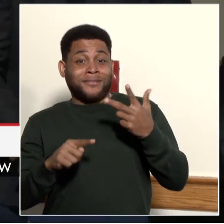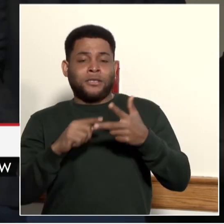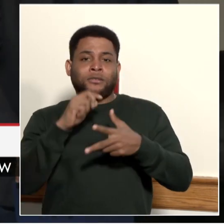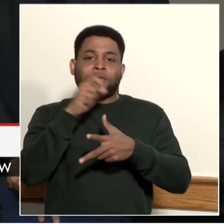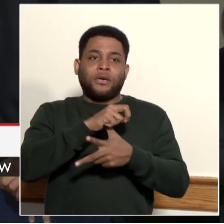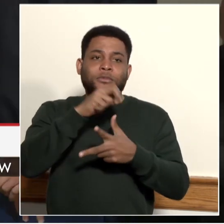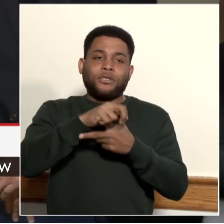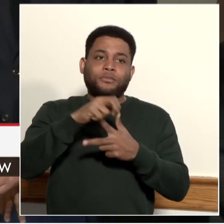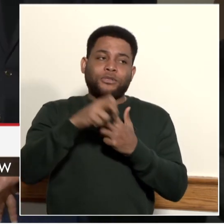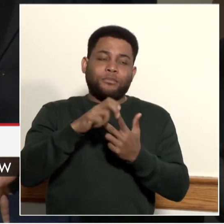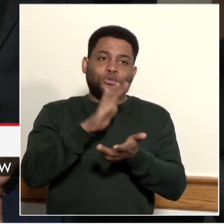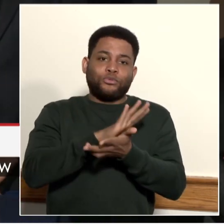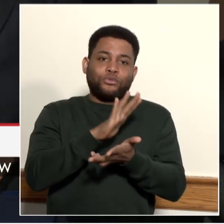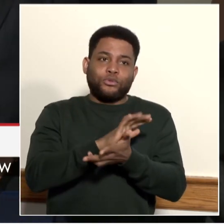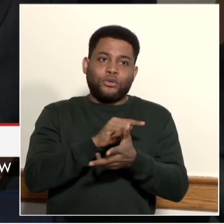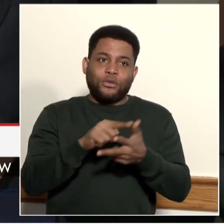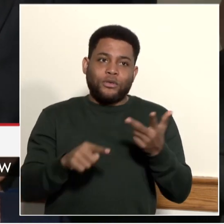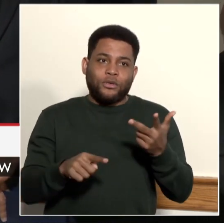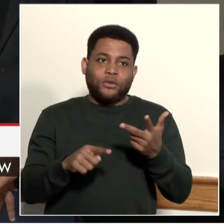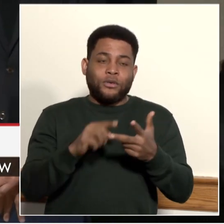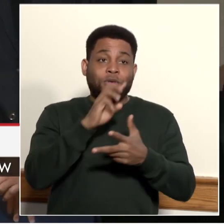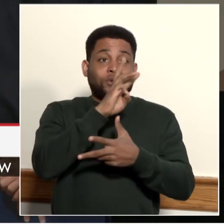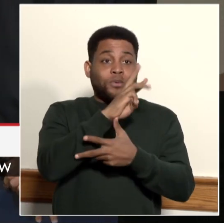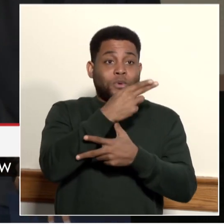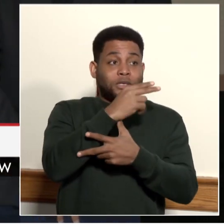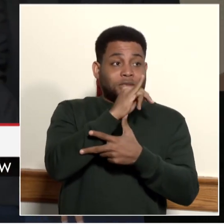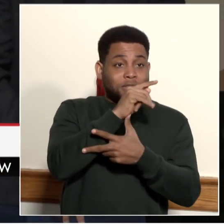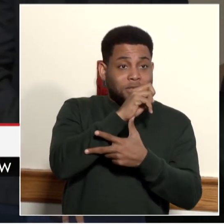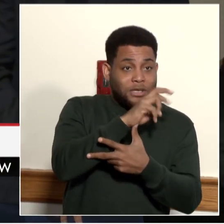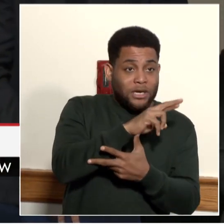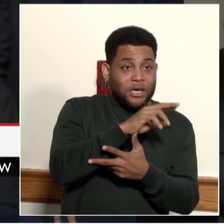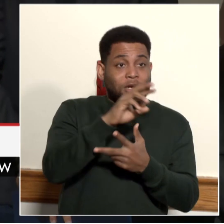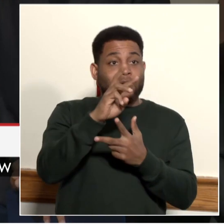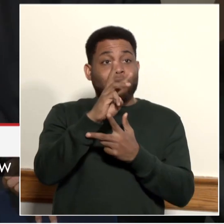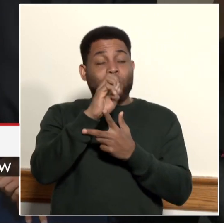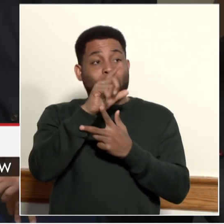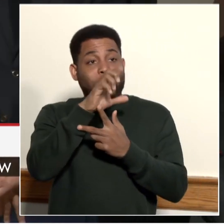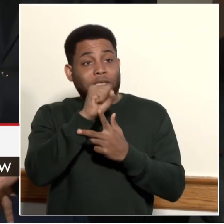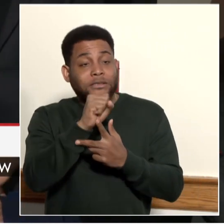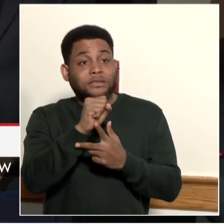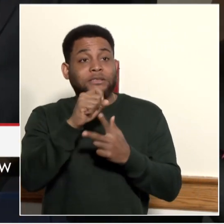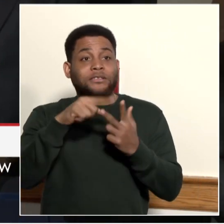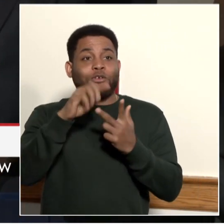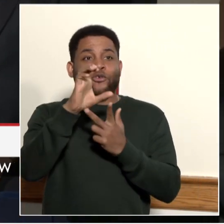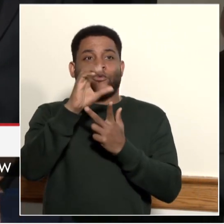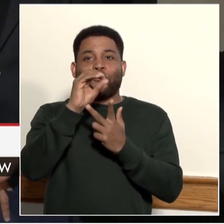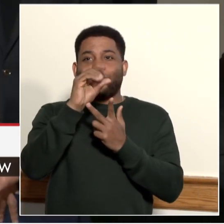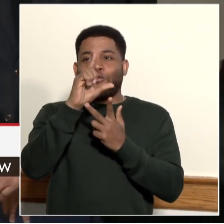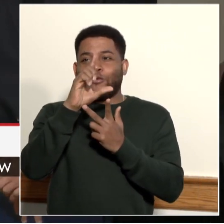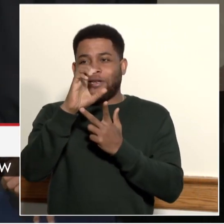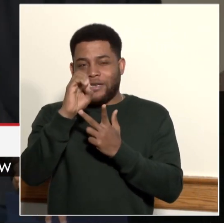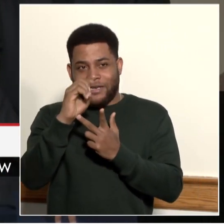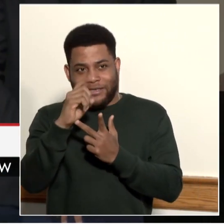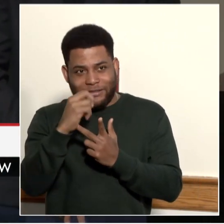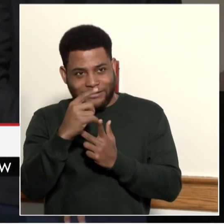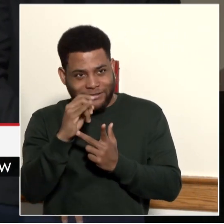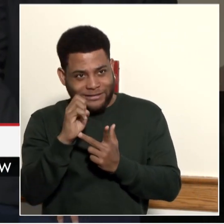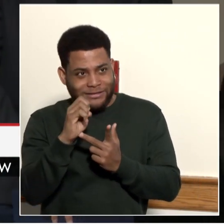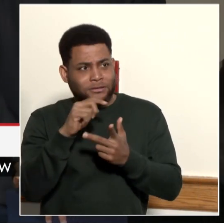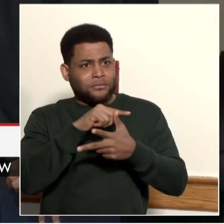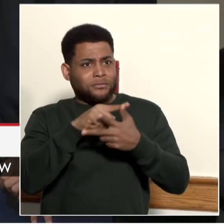Say it with me, Whittier, Ida B. Wells, and Coolidge is the feeder to watch in Washington, D.C.